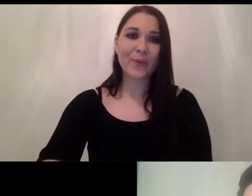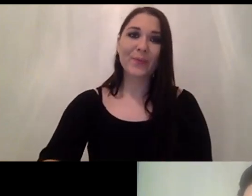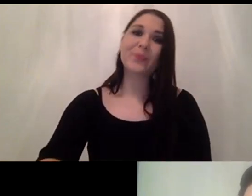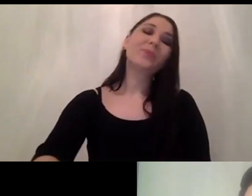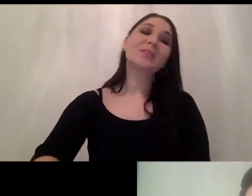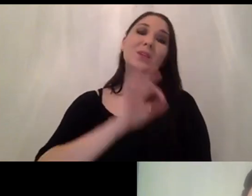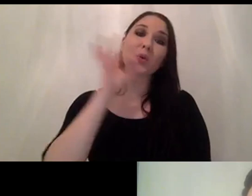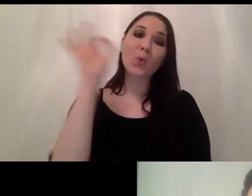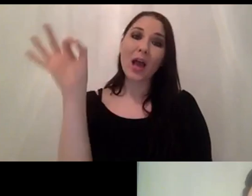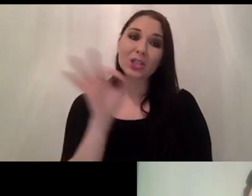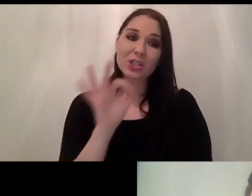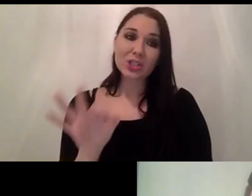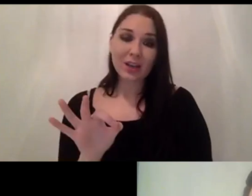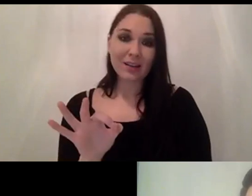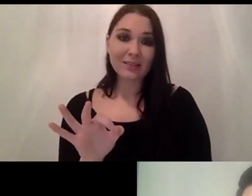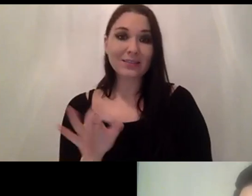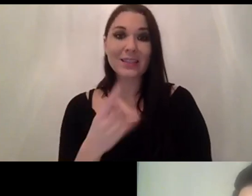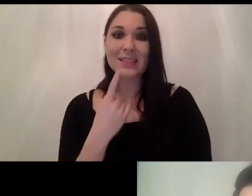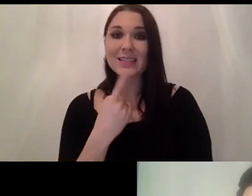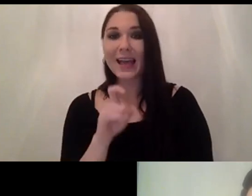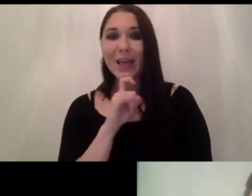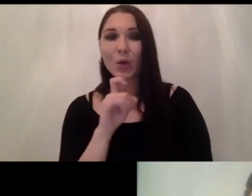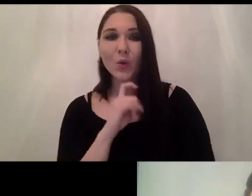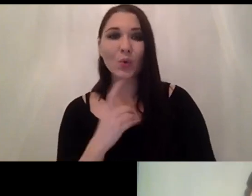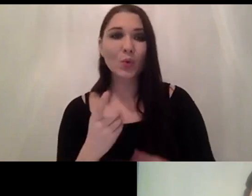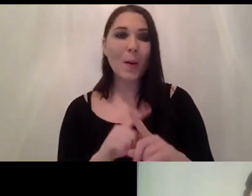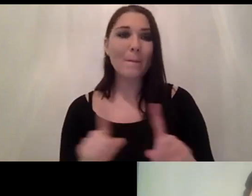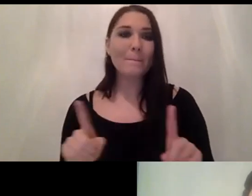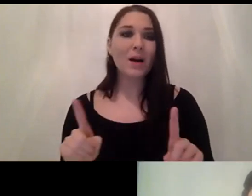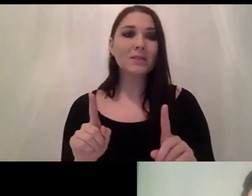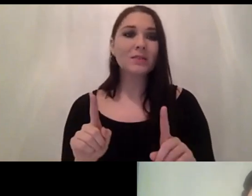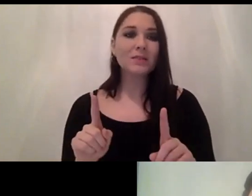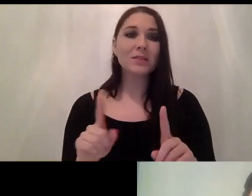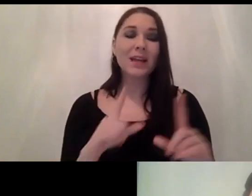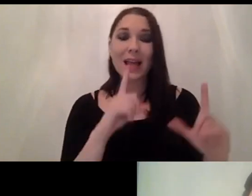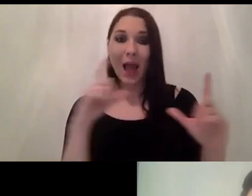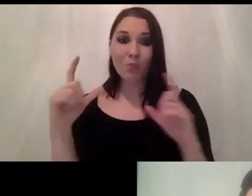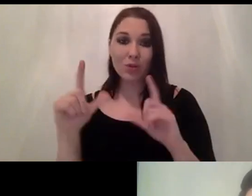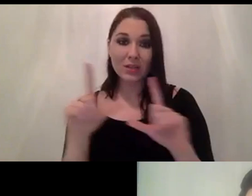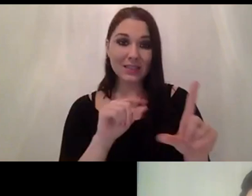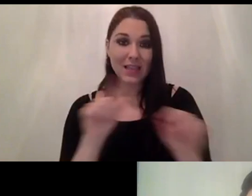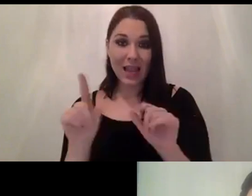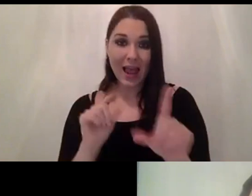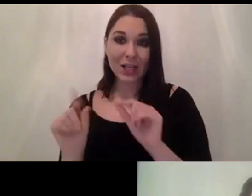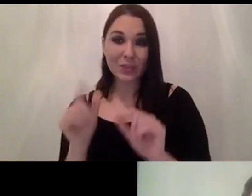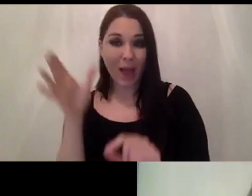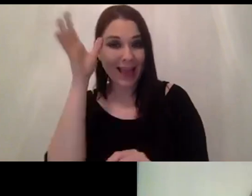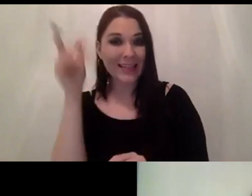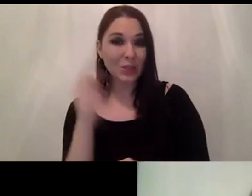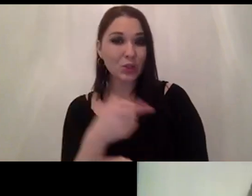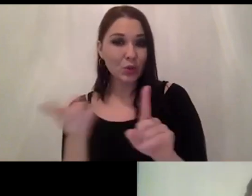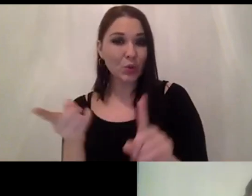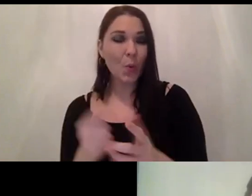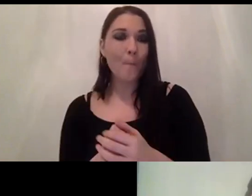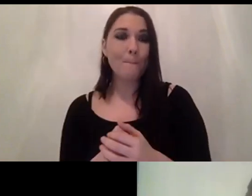akshay he doesn't say who it's for but he said the parameters explained for camera selection um i guess it could be you uh the parameters